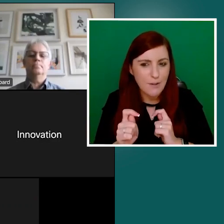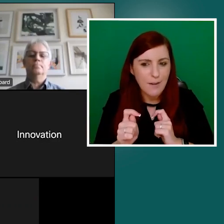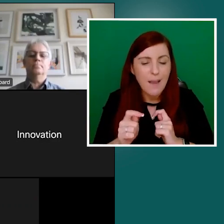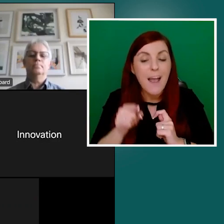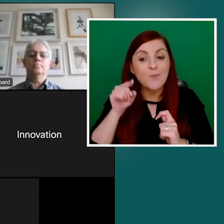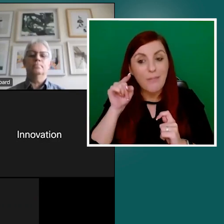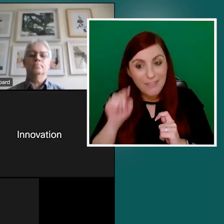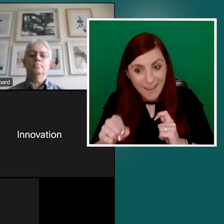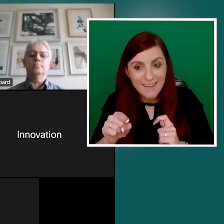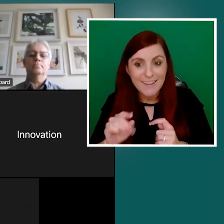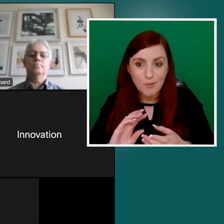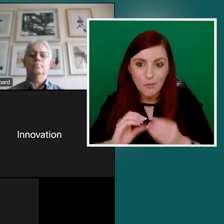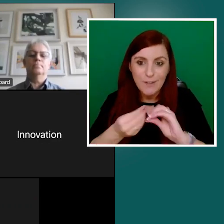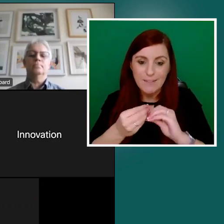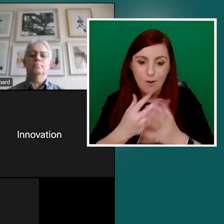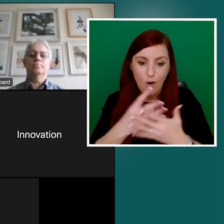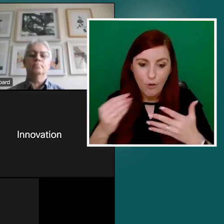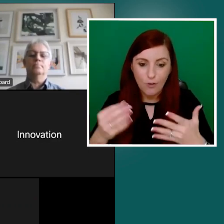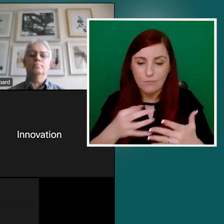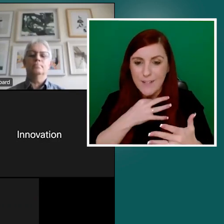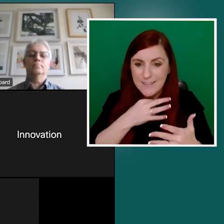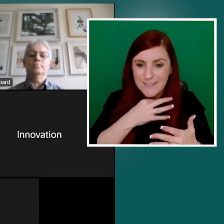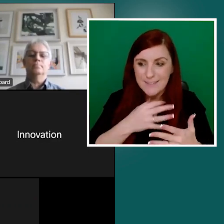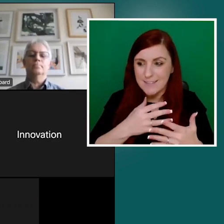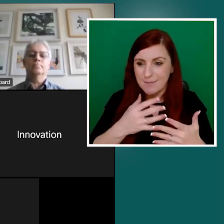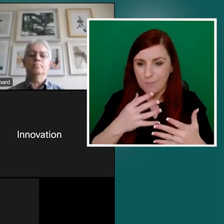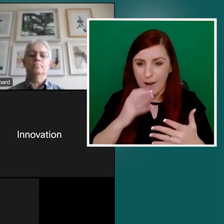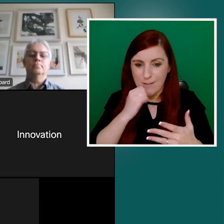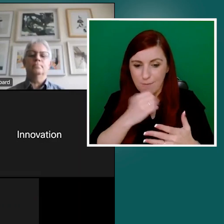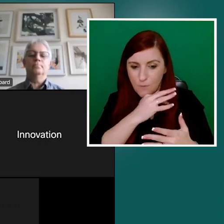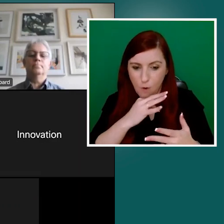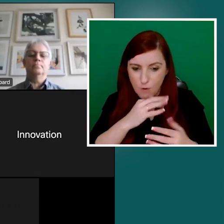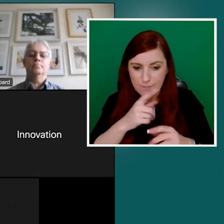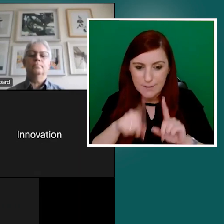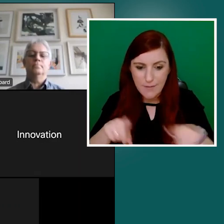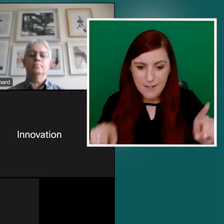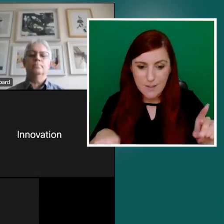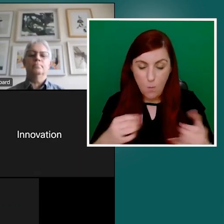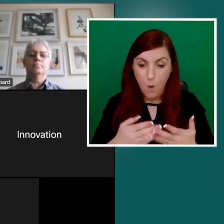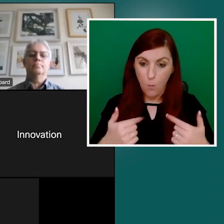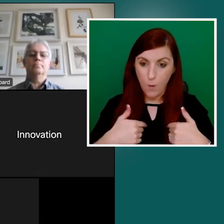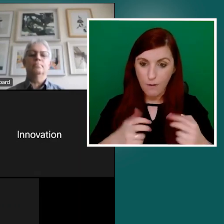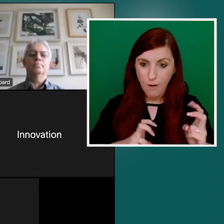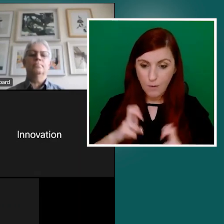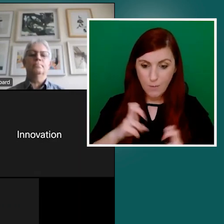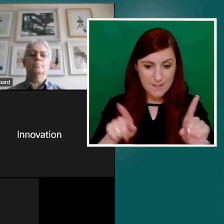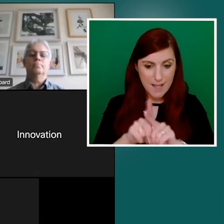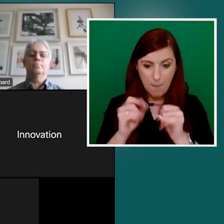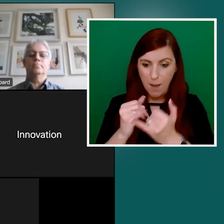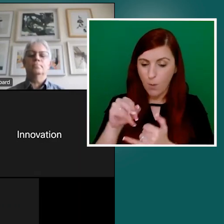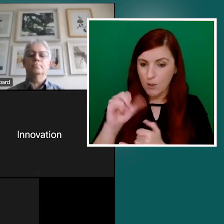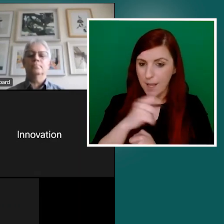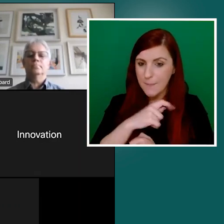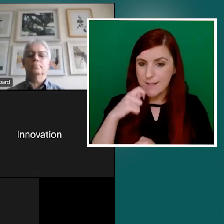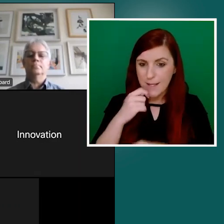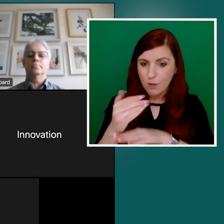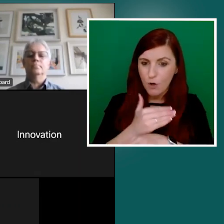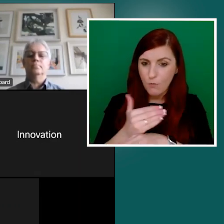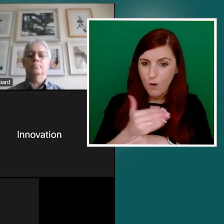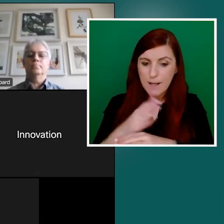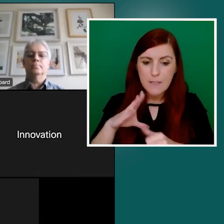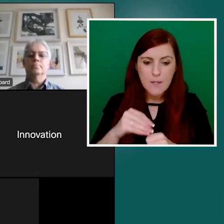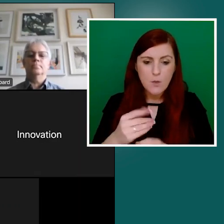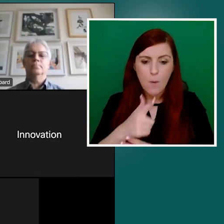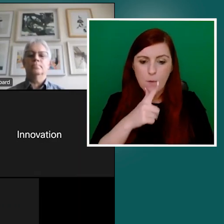terms of fraud and various things. And, and I suppose it's what we would be arguing, and to echo what James said earlier, you know, particularly in relation to the delivery of